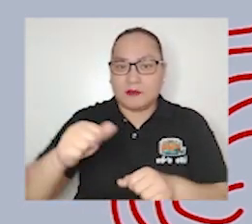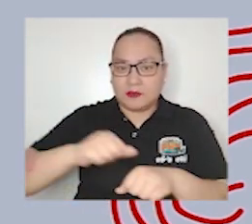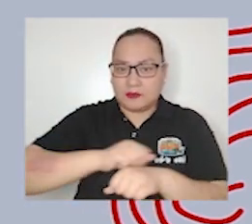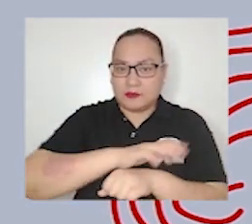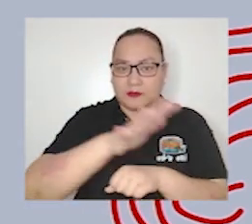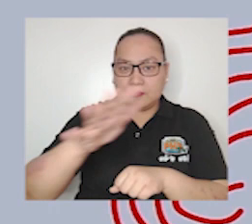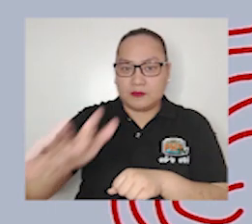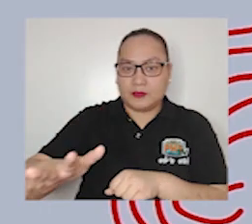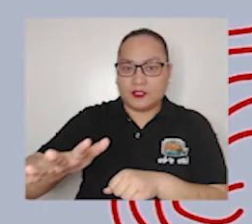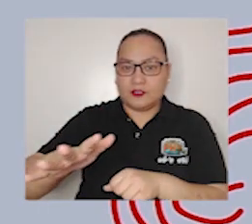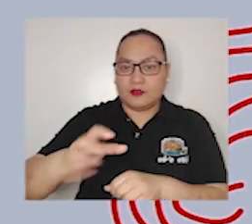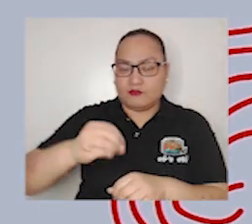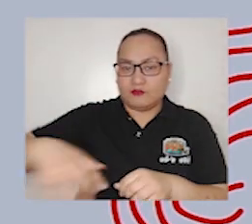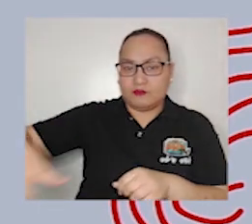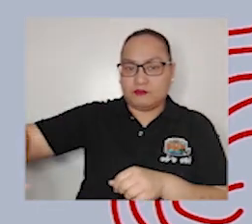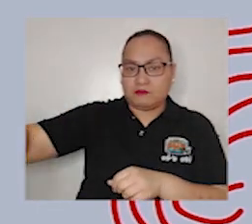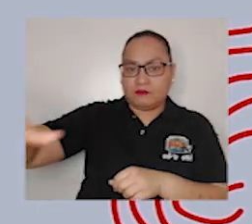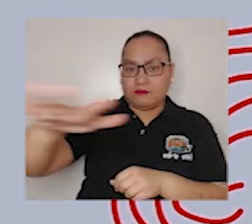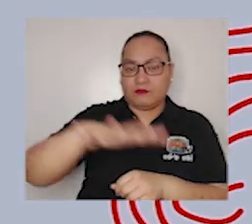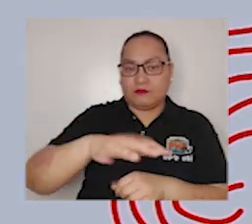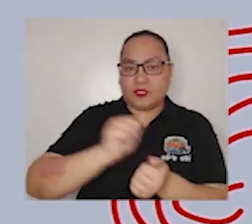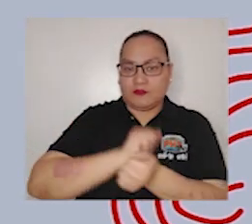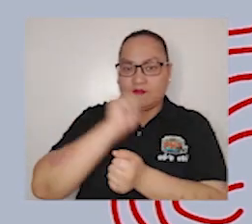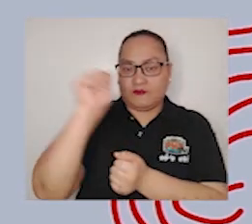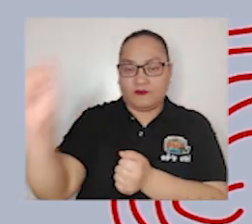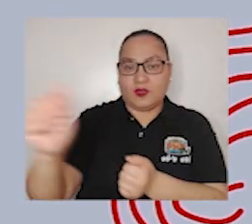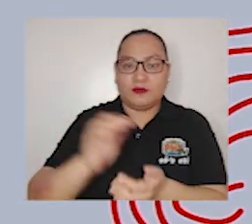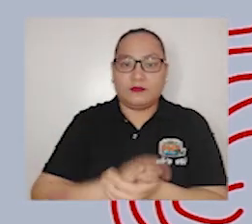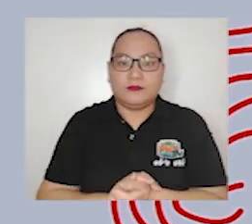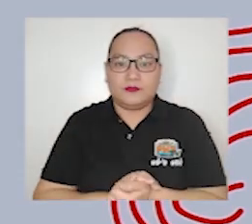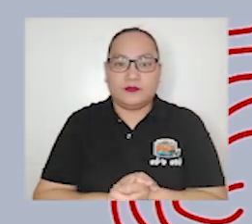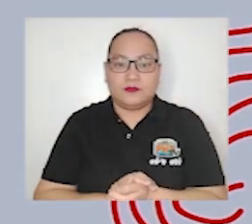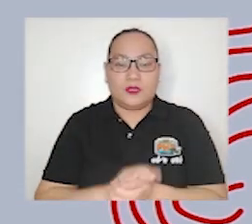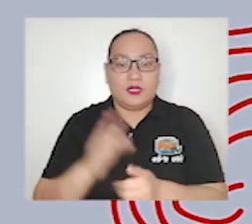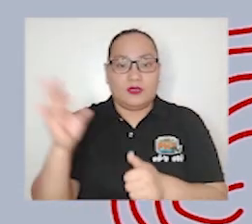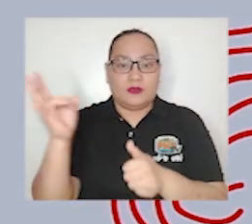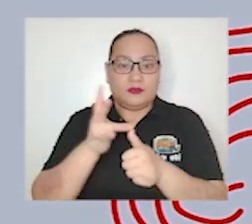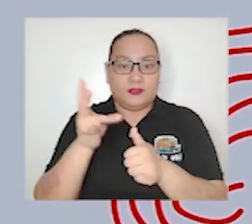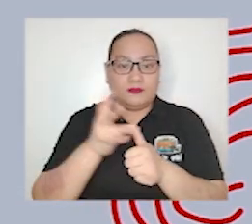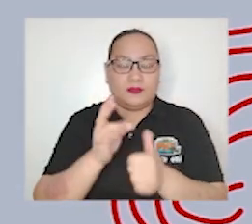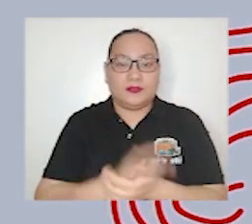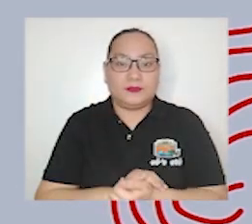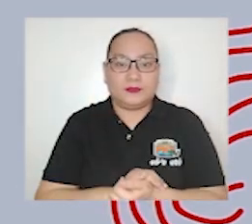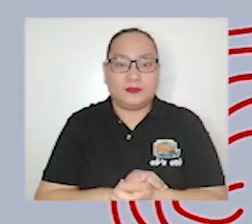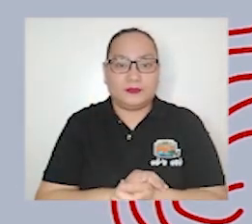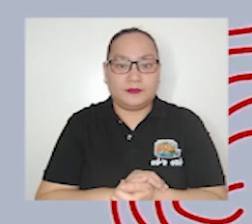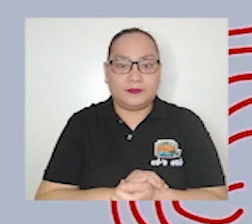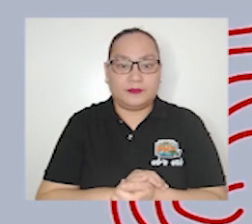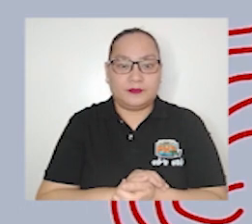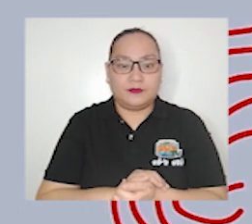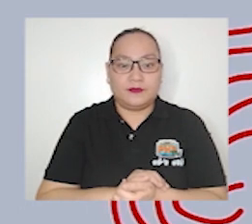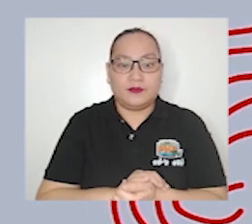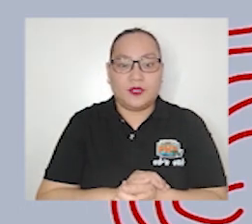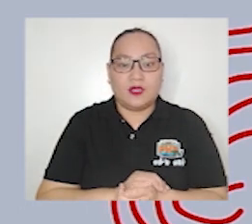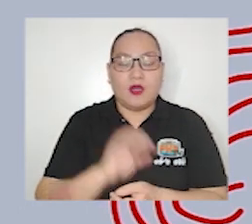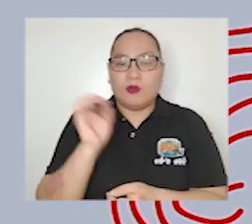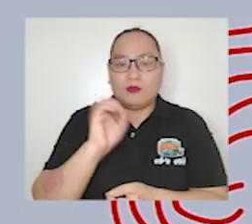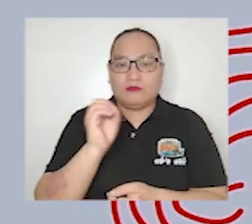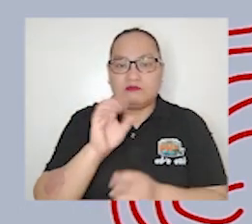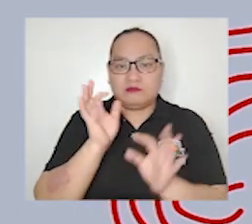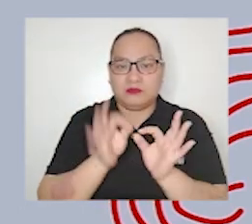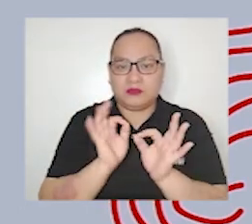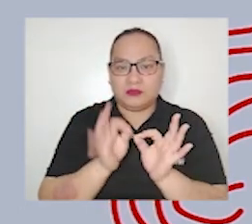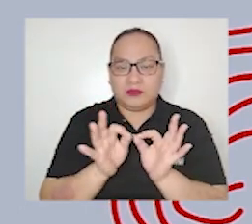people whom they want to reach the seventh statement is there is no need to